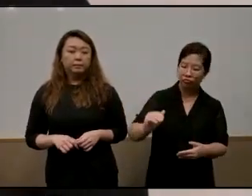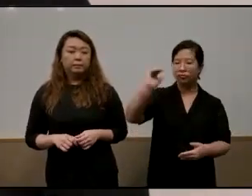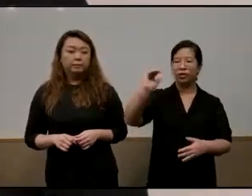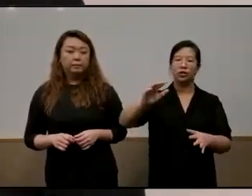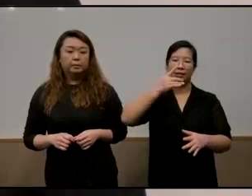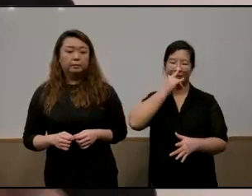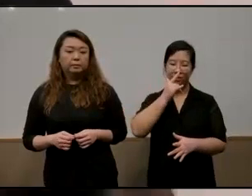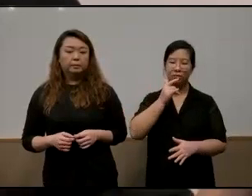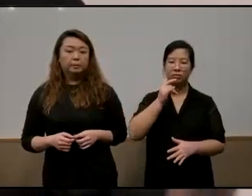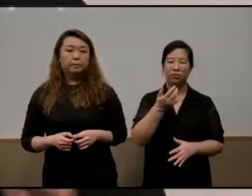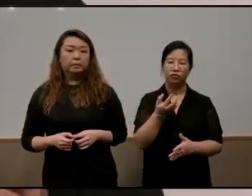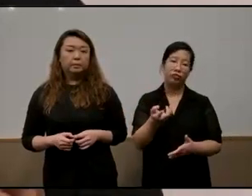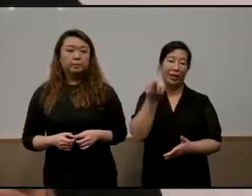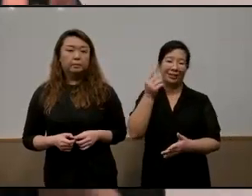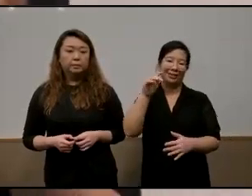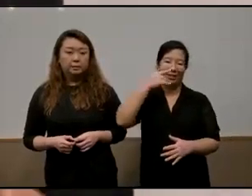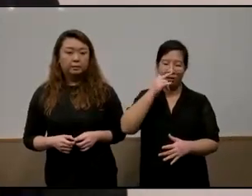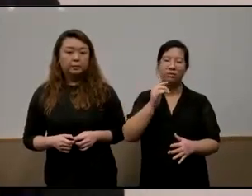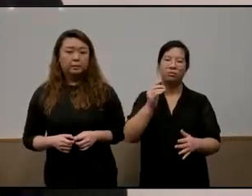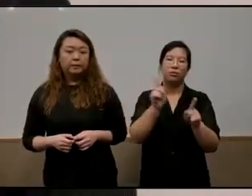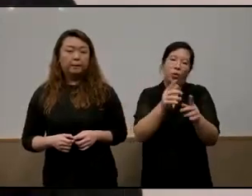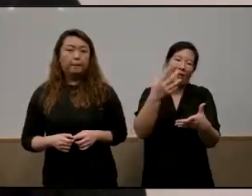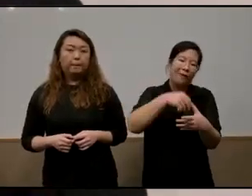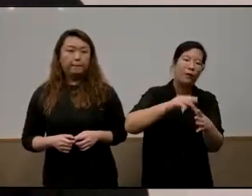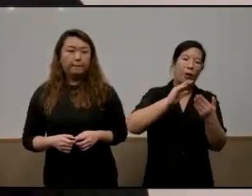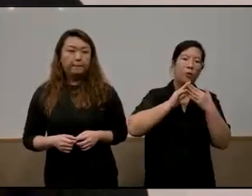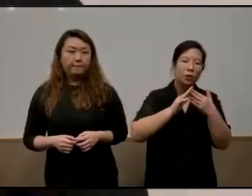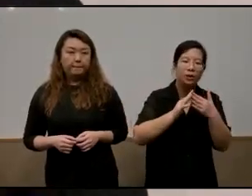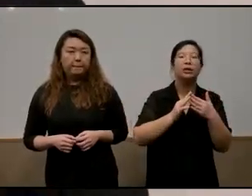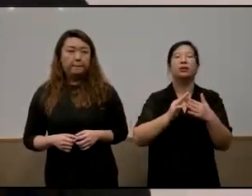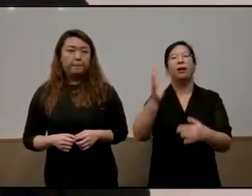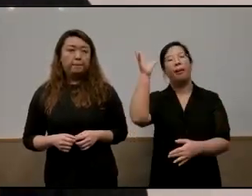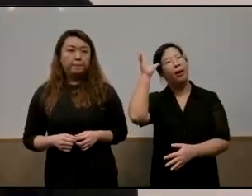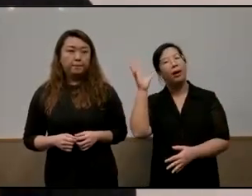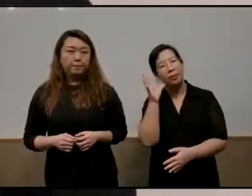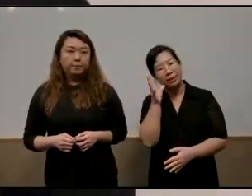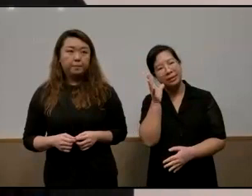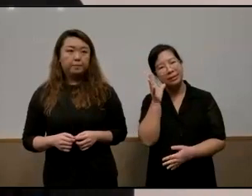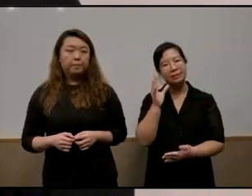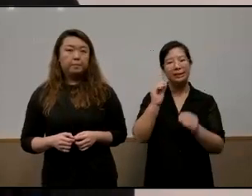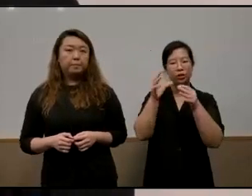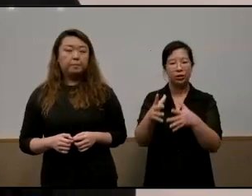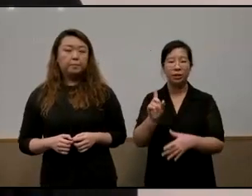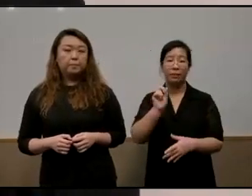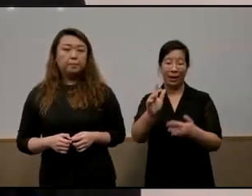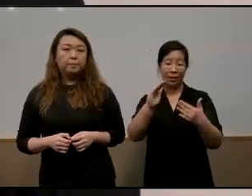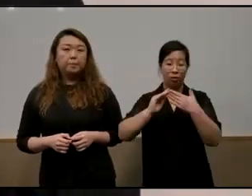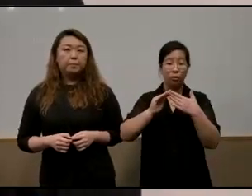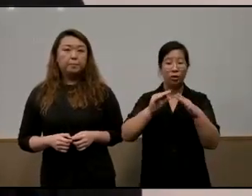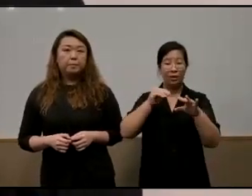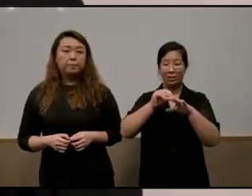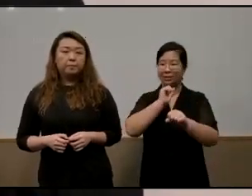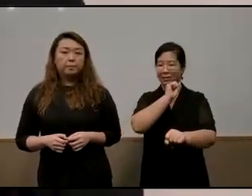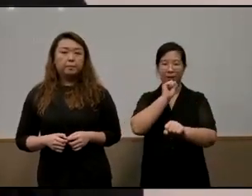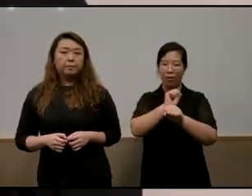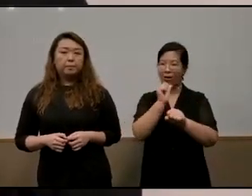and of course teacher play a key role parents must never lose their role but community in singapore isn't